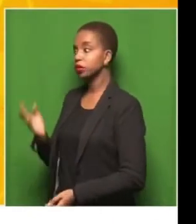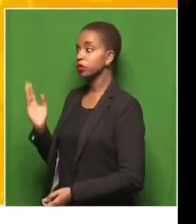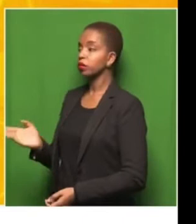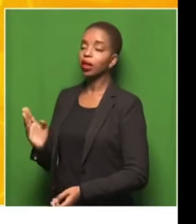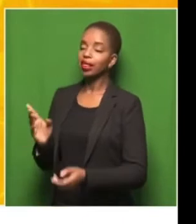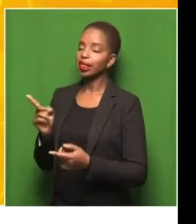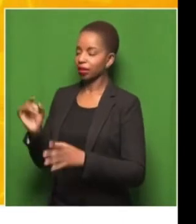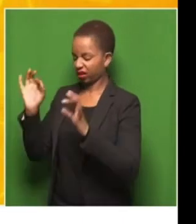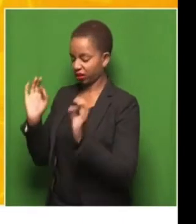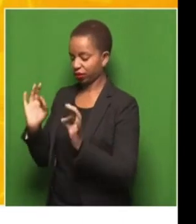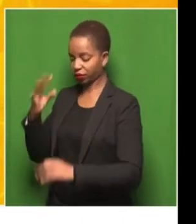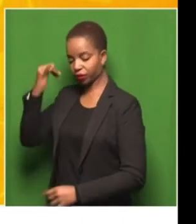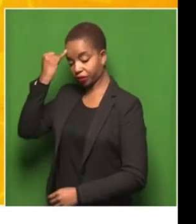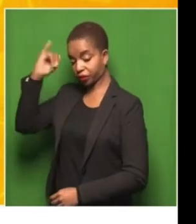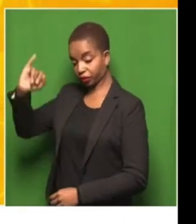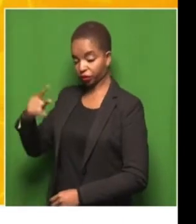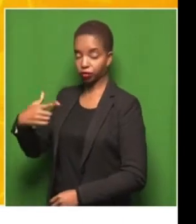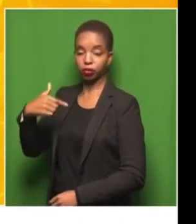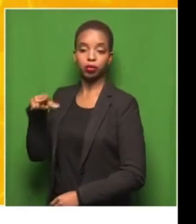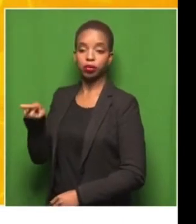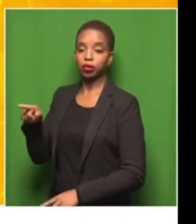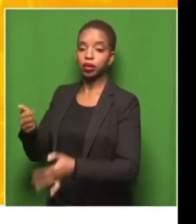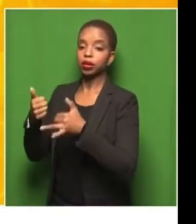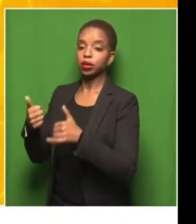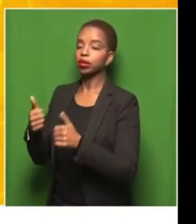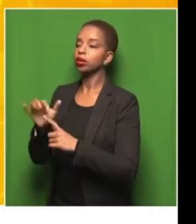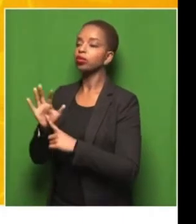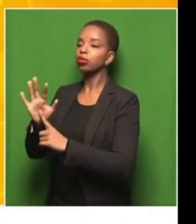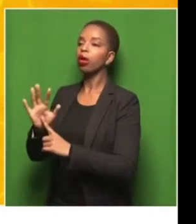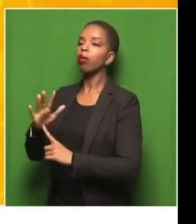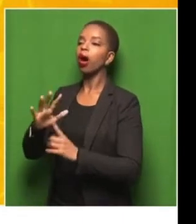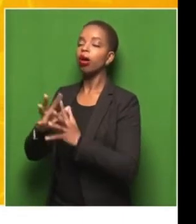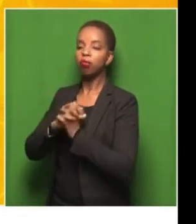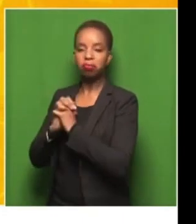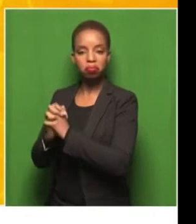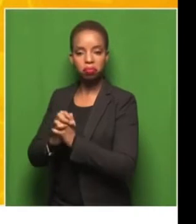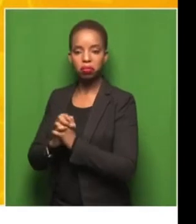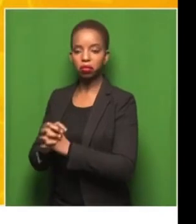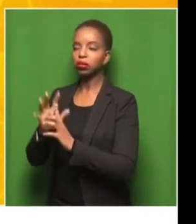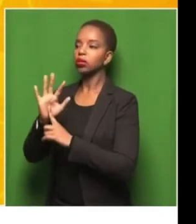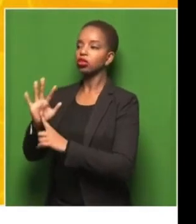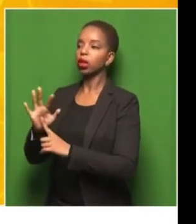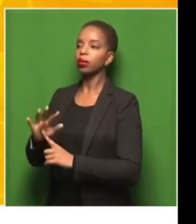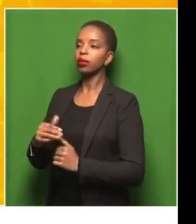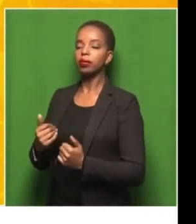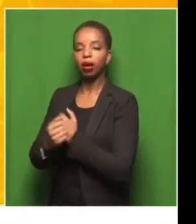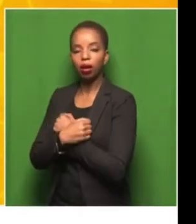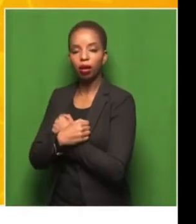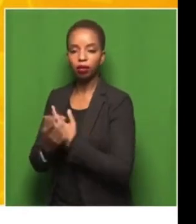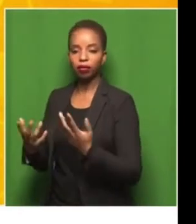initiative. I mean, it's a great catalyst of showing solidarity, of showing compassion and love,